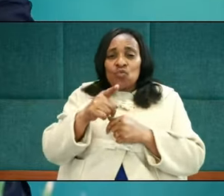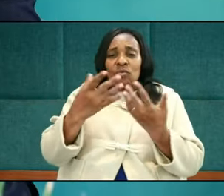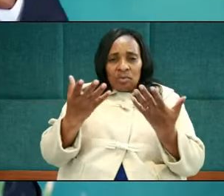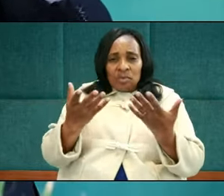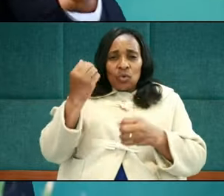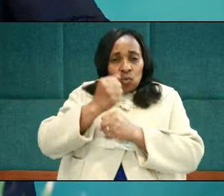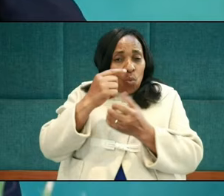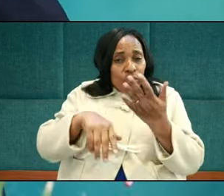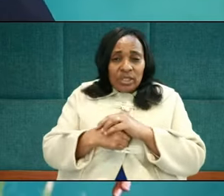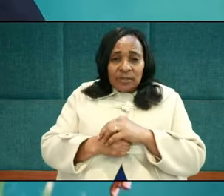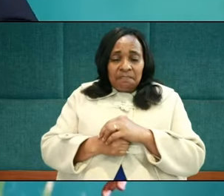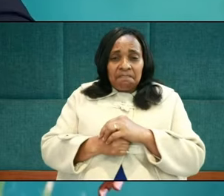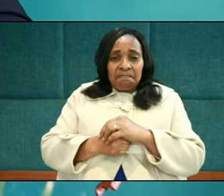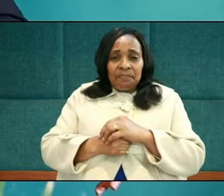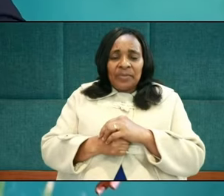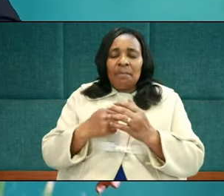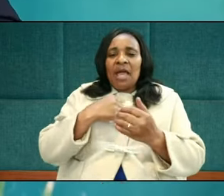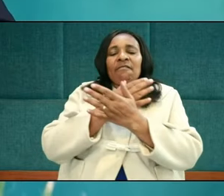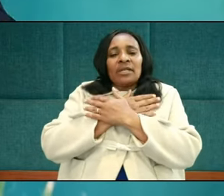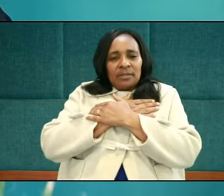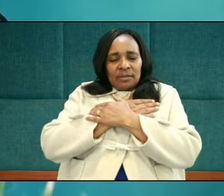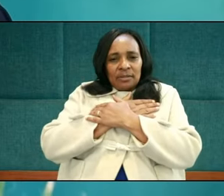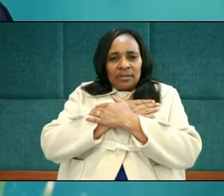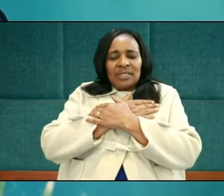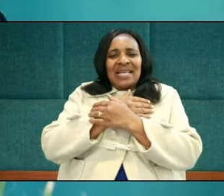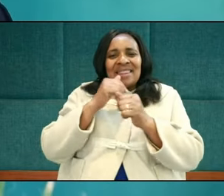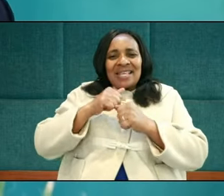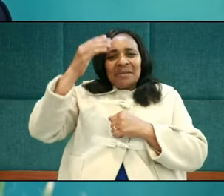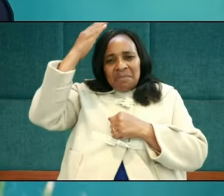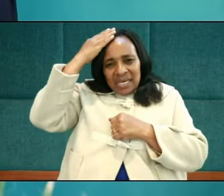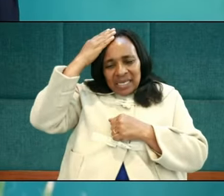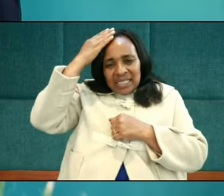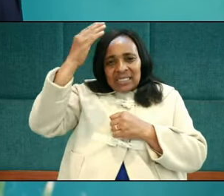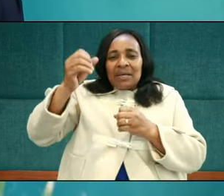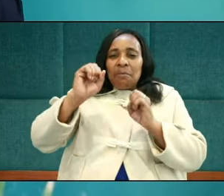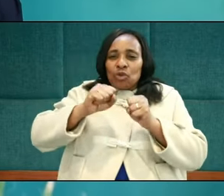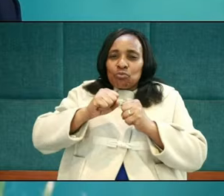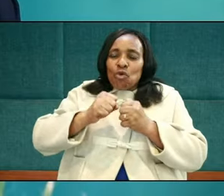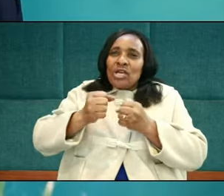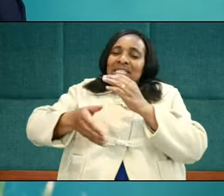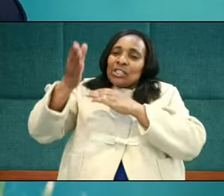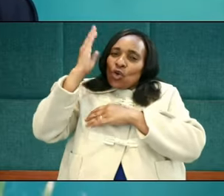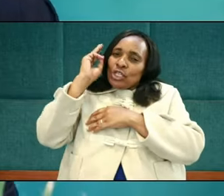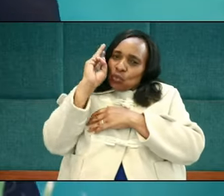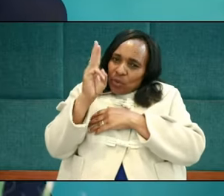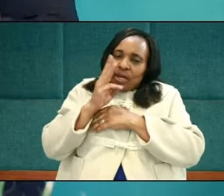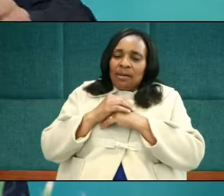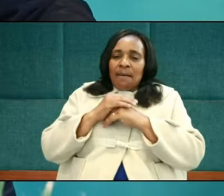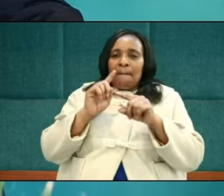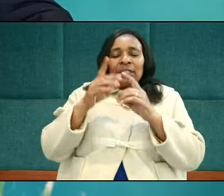What do you do? Friends, meekly submit to God's will by